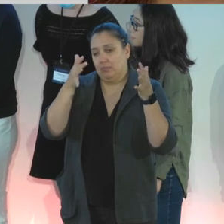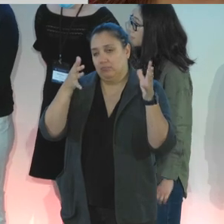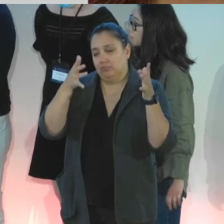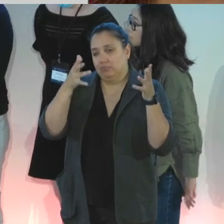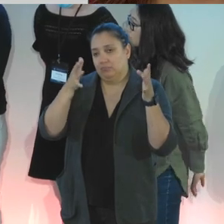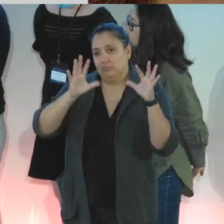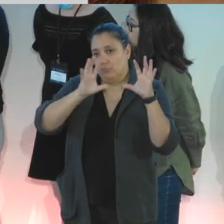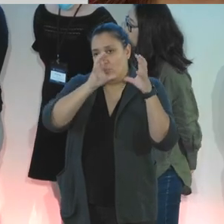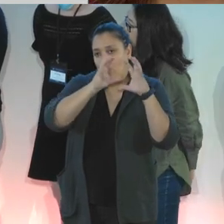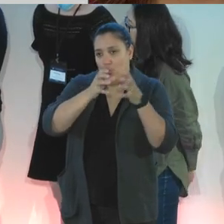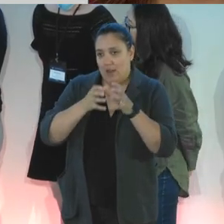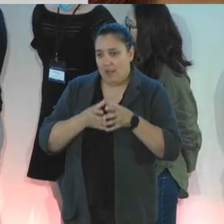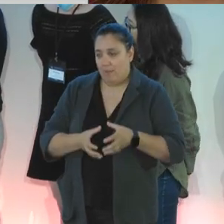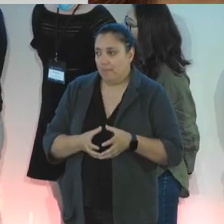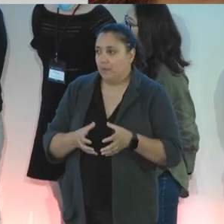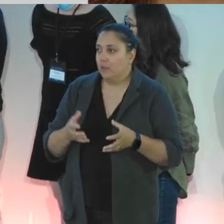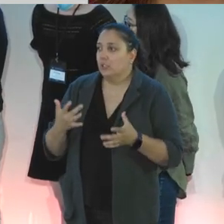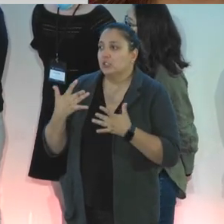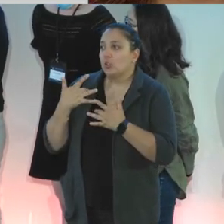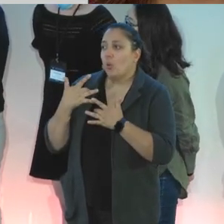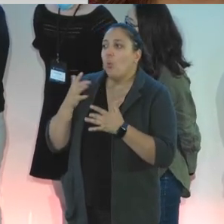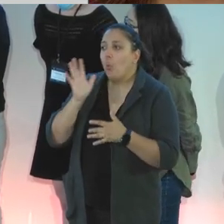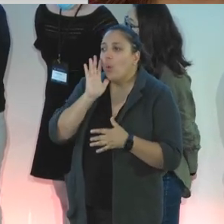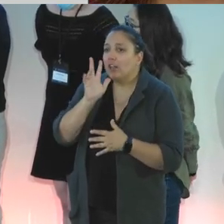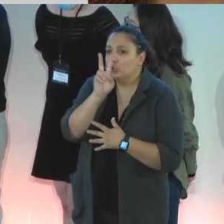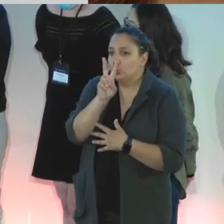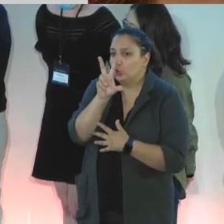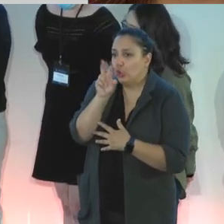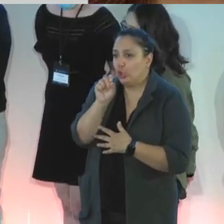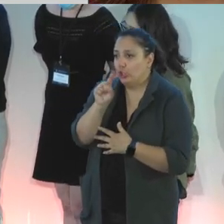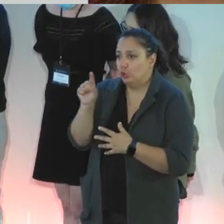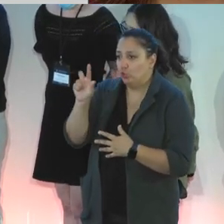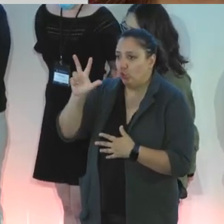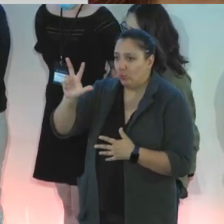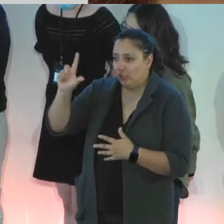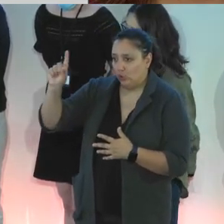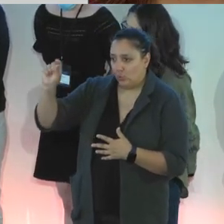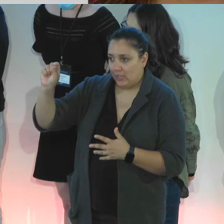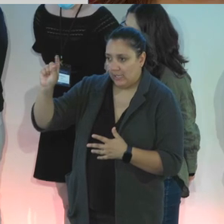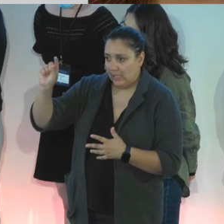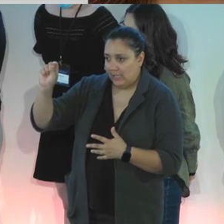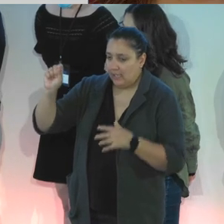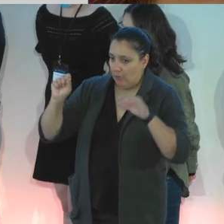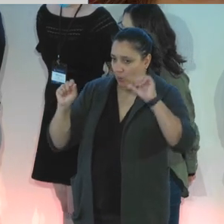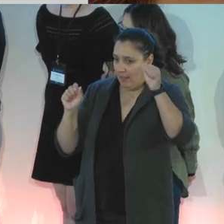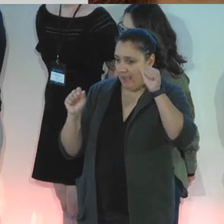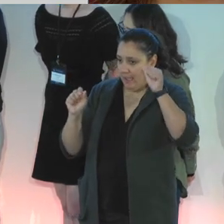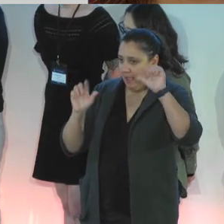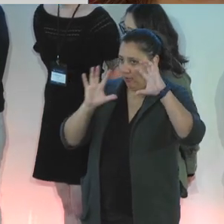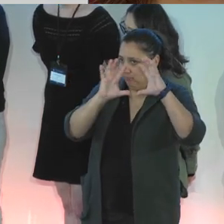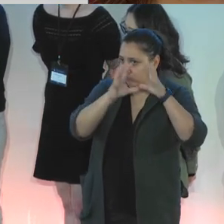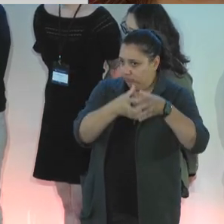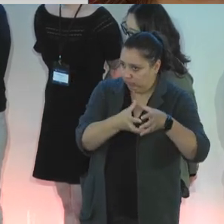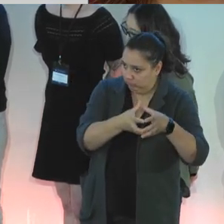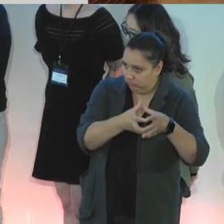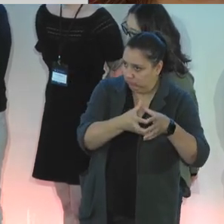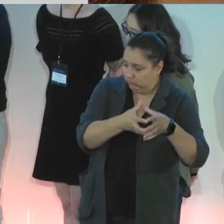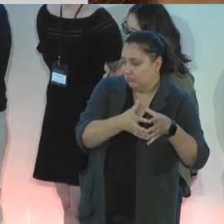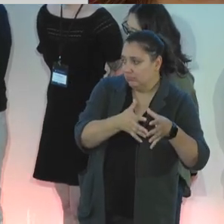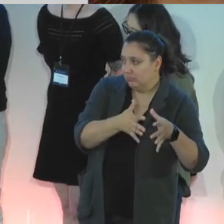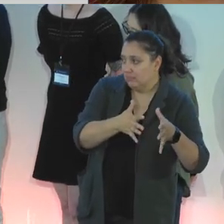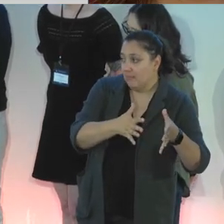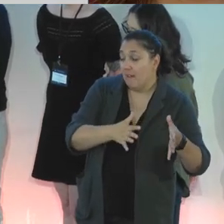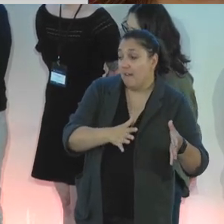for is from about 2.30 to 3.20. We're going to be in the group A breakout. And then